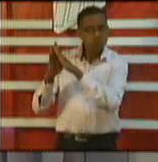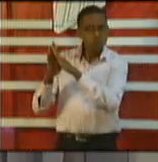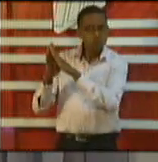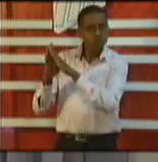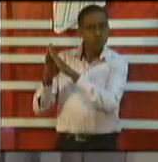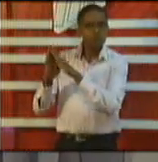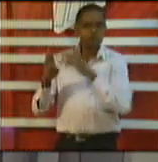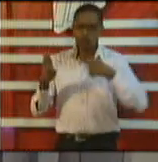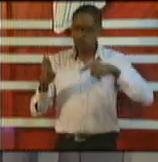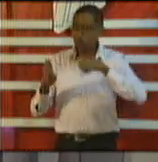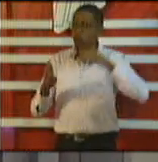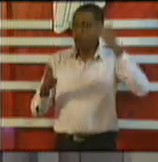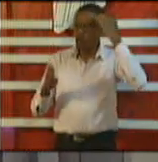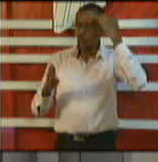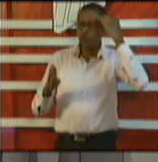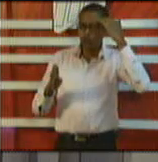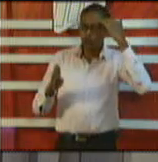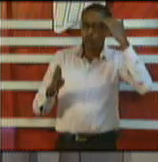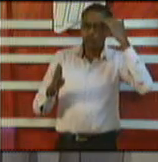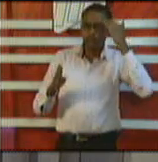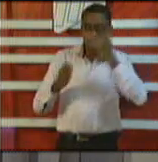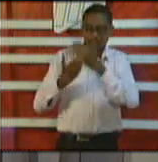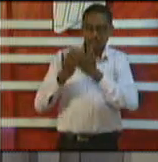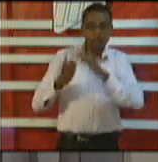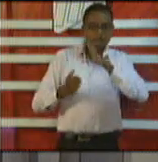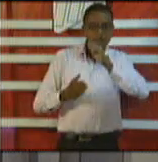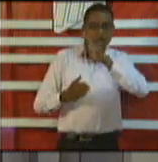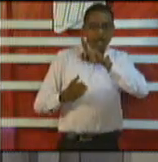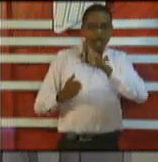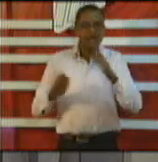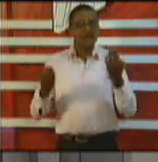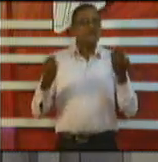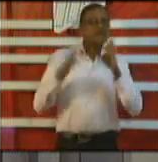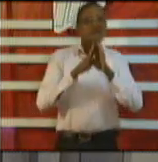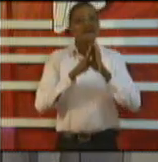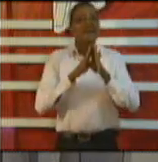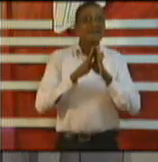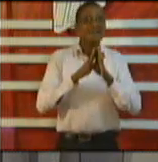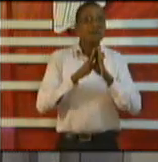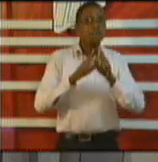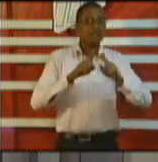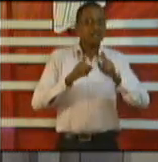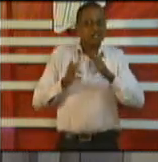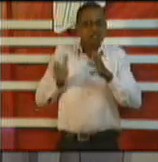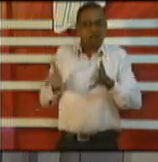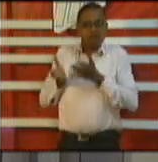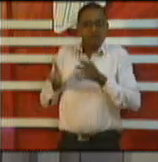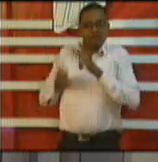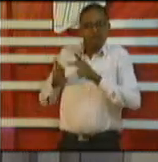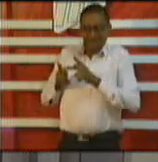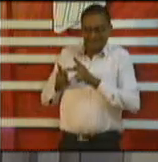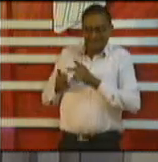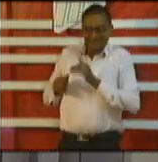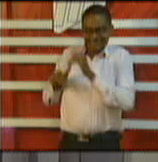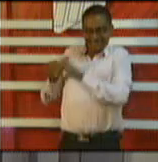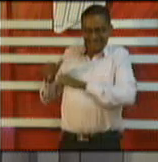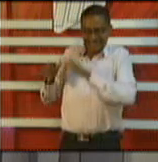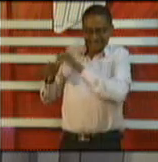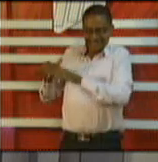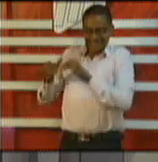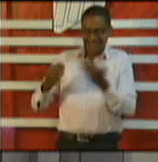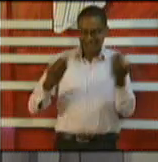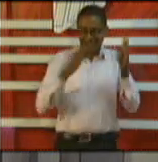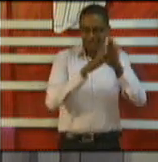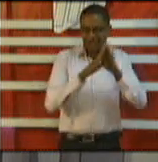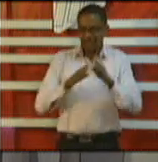that some bars are closing their doors and are still encouraging patrons to be inside we know that is going on so